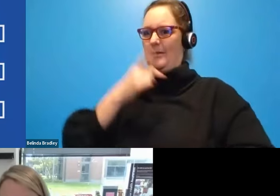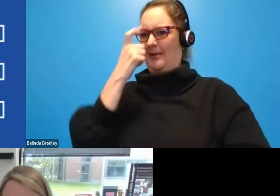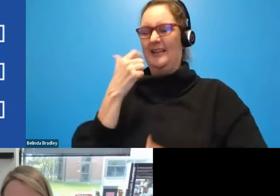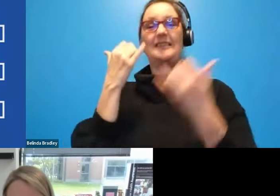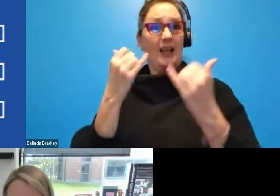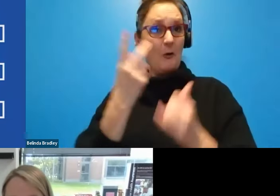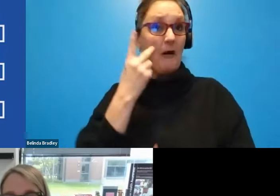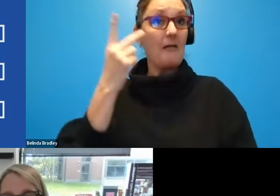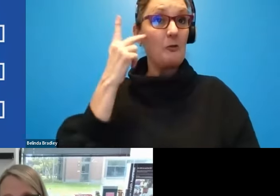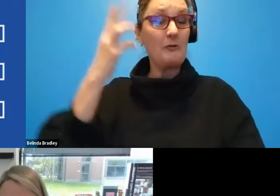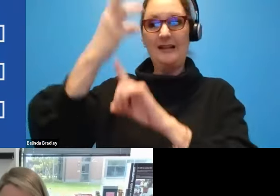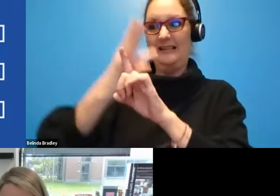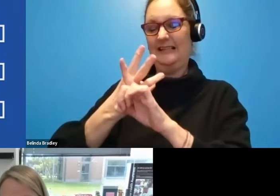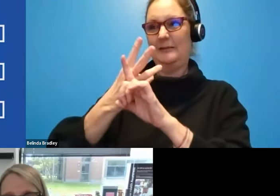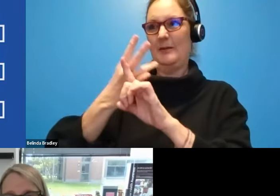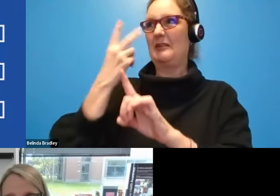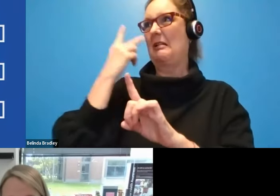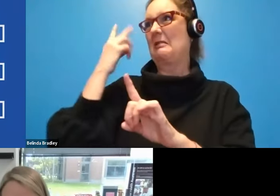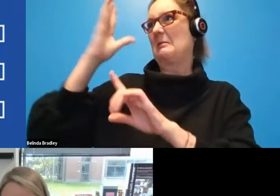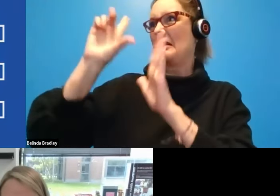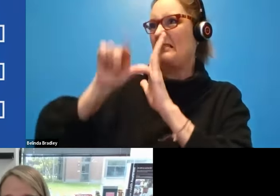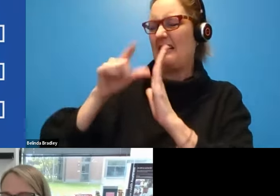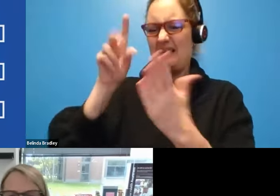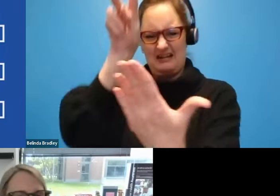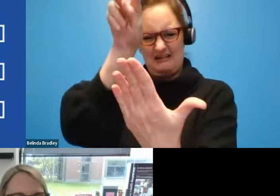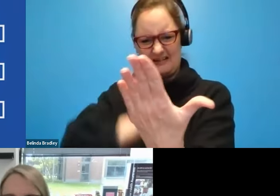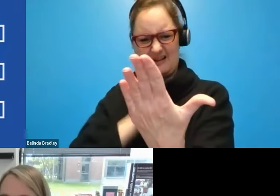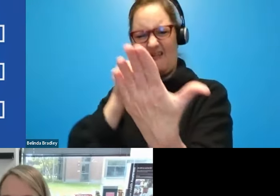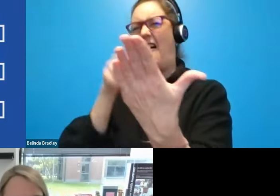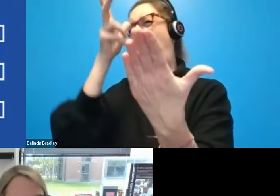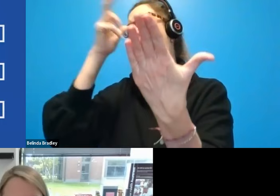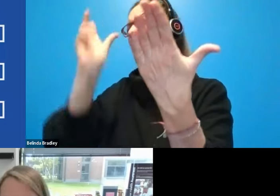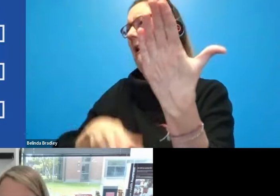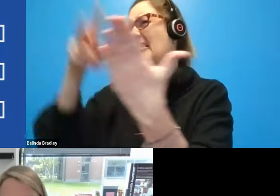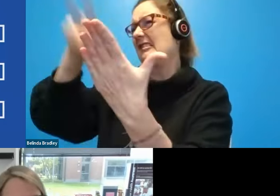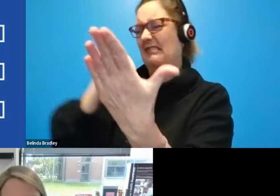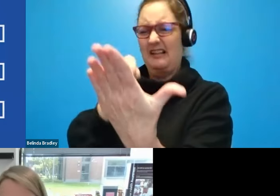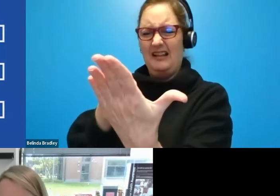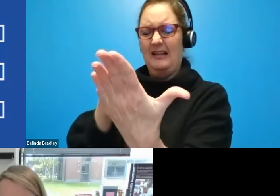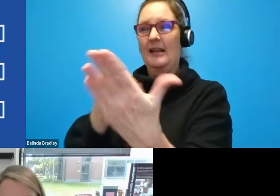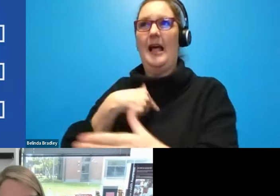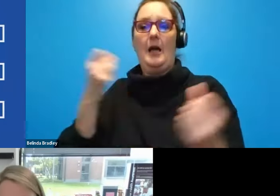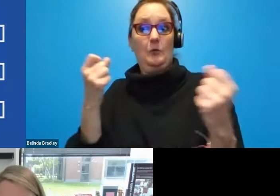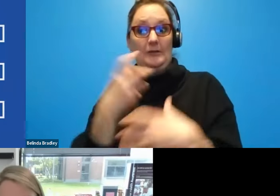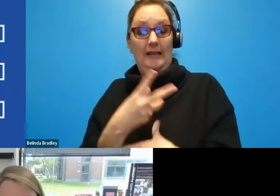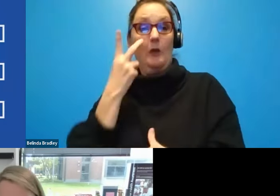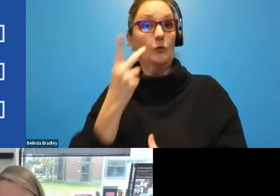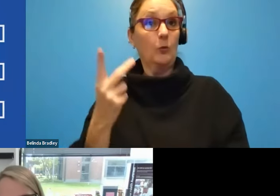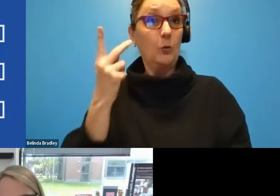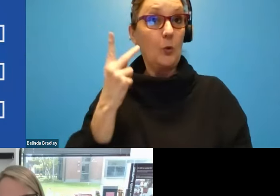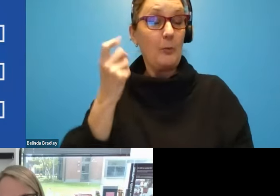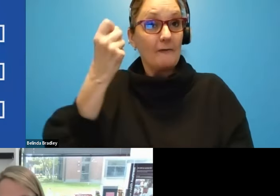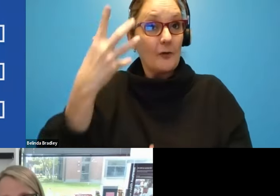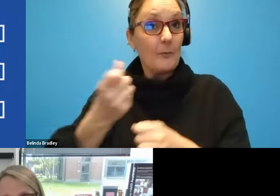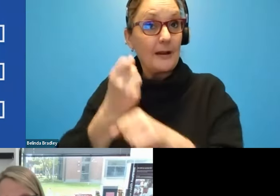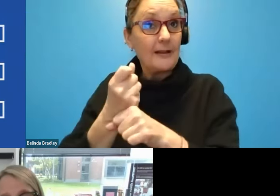at it six months later and I'm like, who wrote that horrible thing? I was scared to look at it for years. But finally, looked back and I'm like, you know